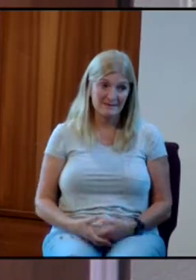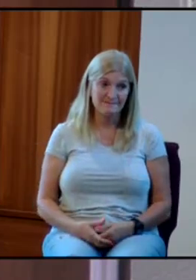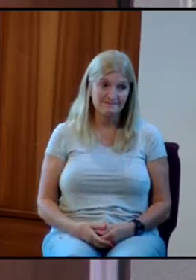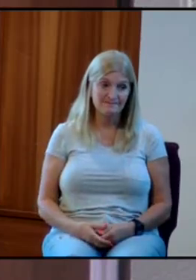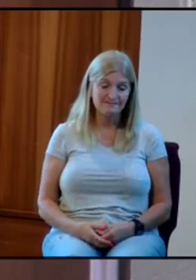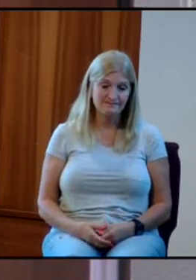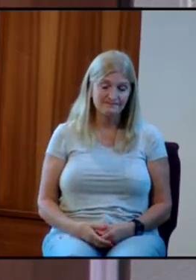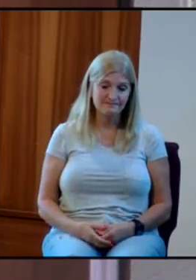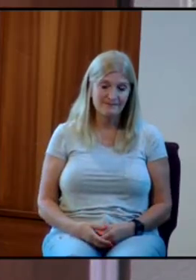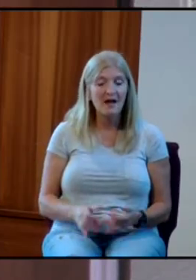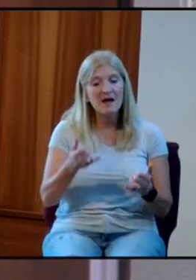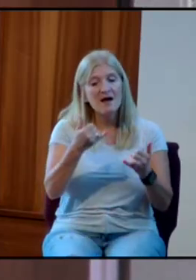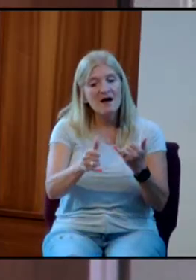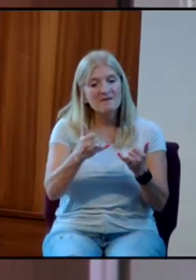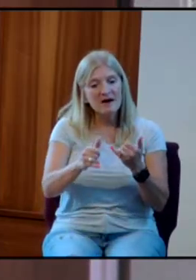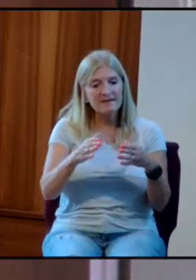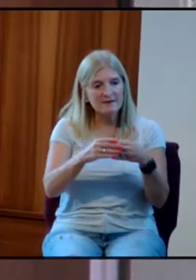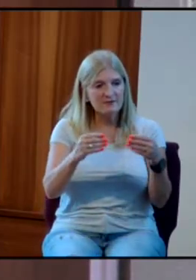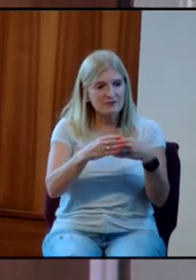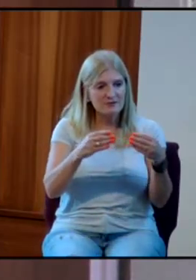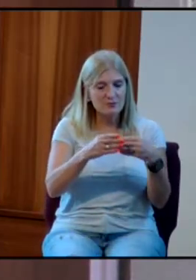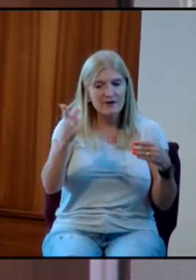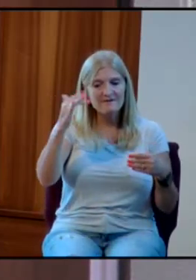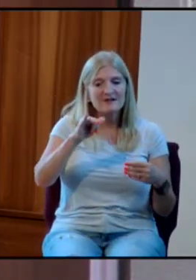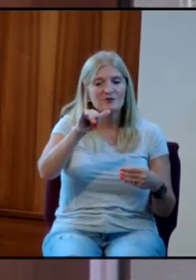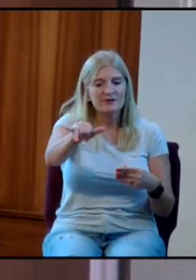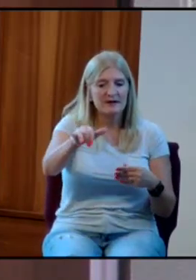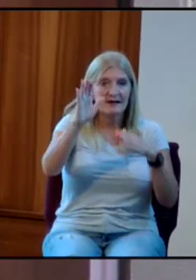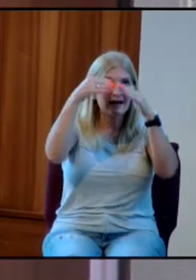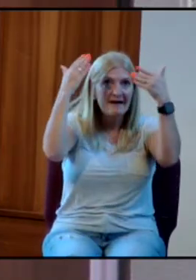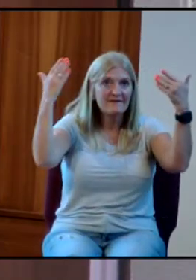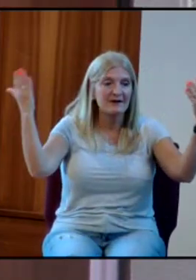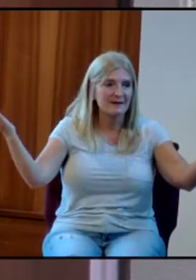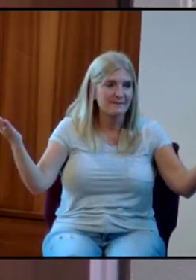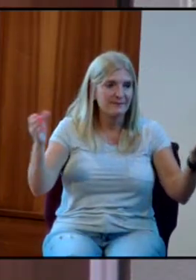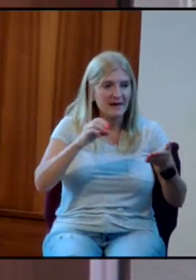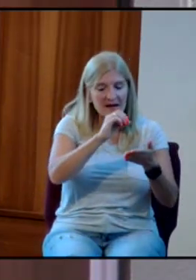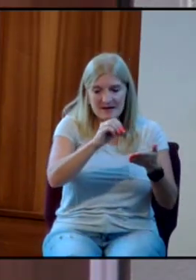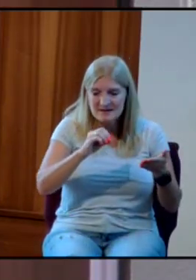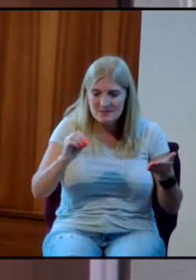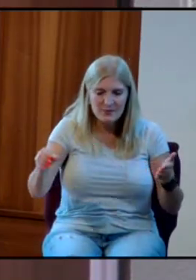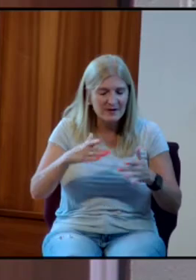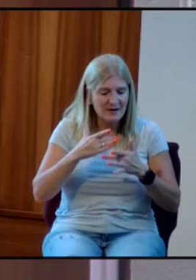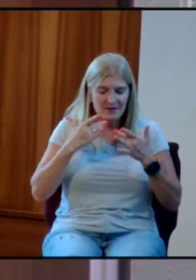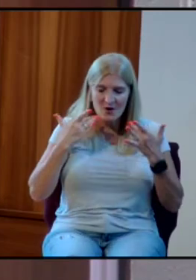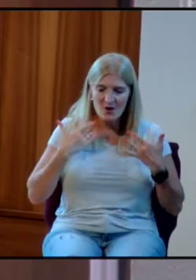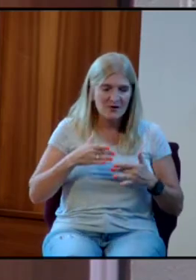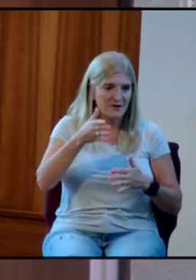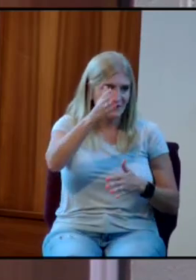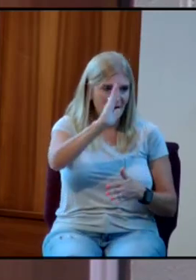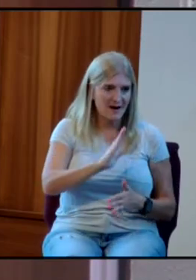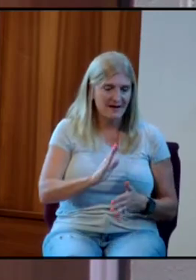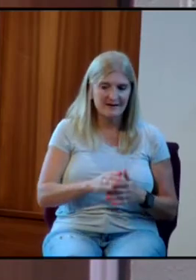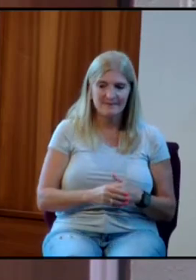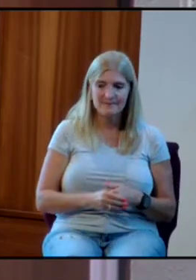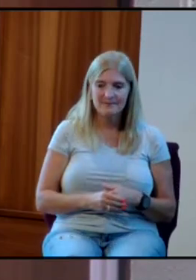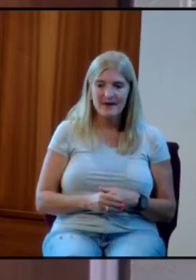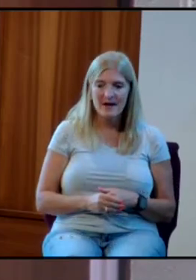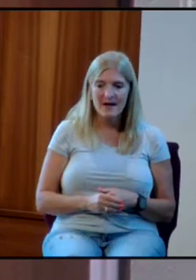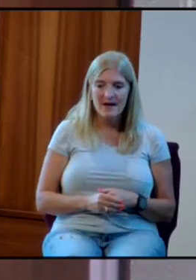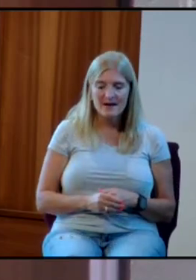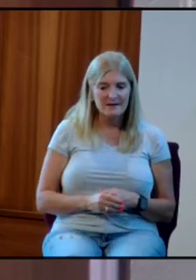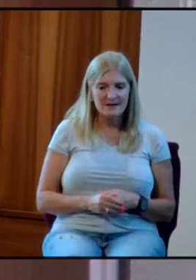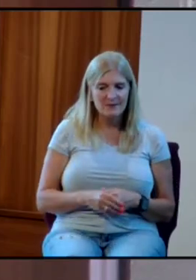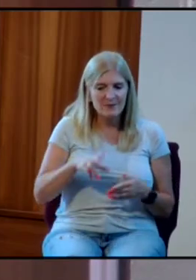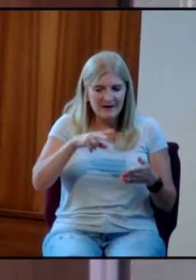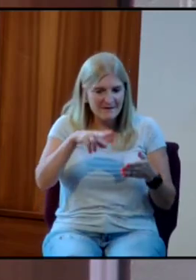Finally, there is the story of eternity. It's written in the heart of God, but we don't know. We